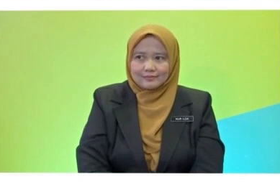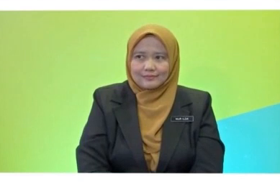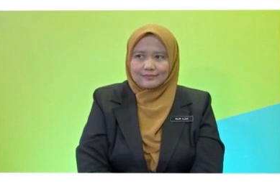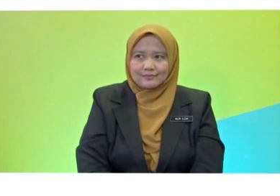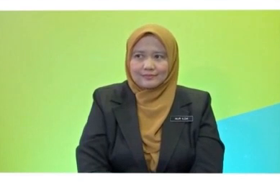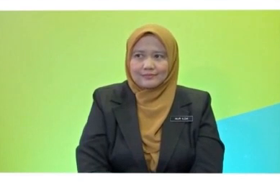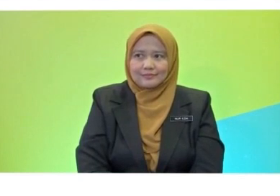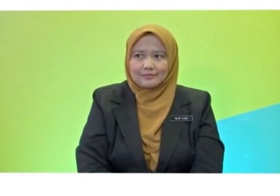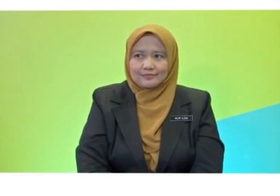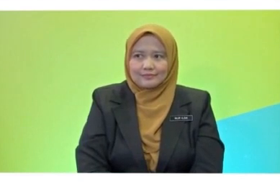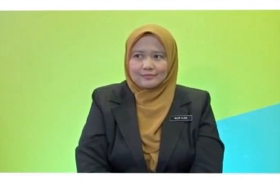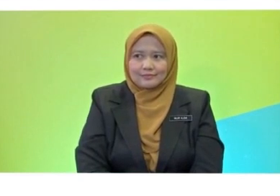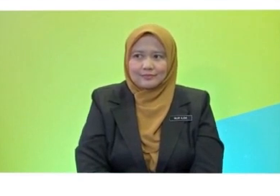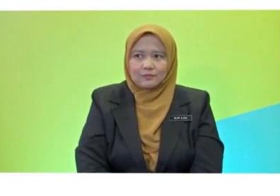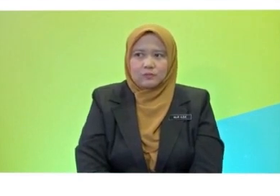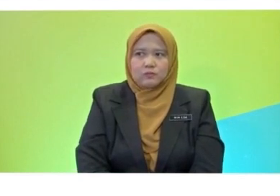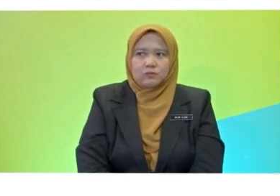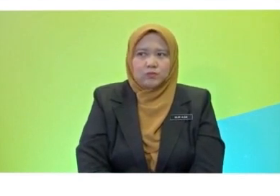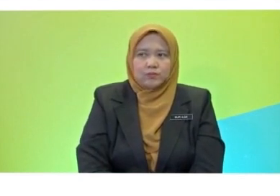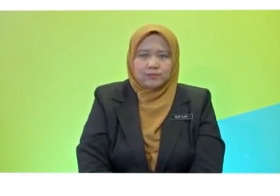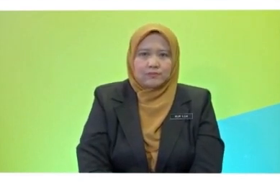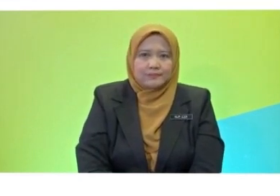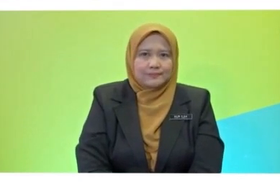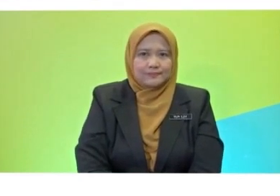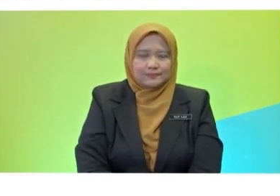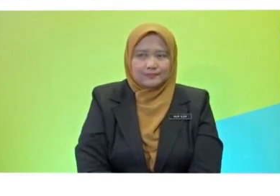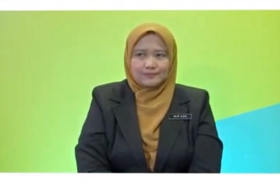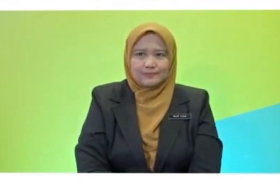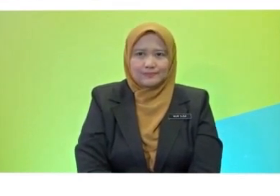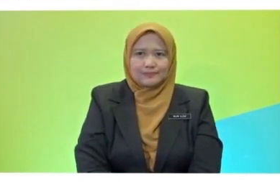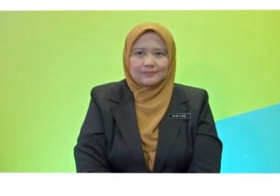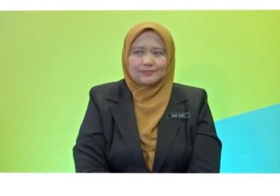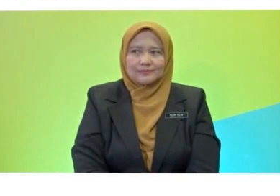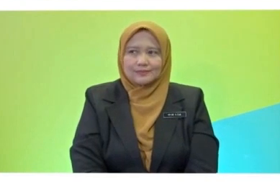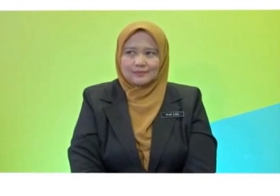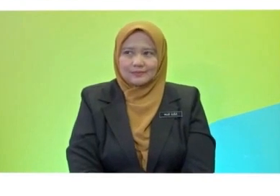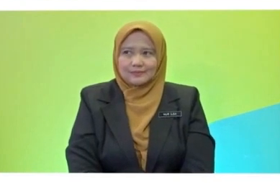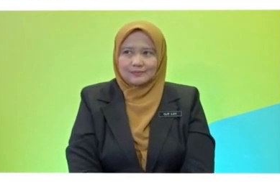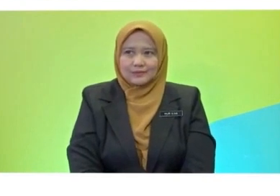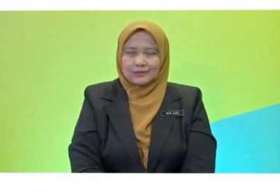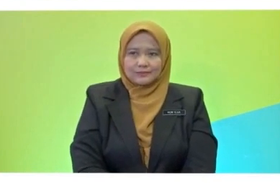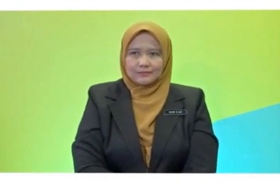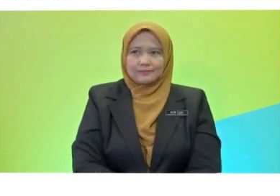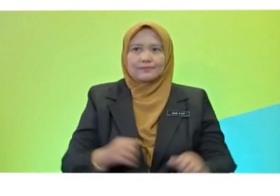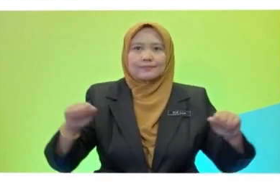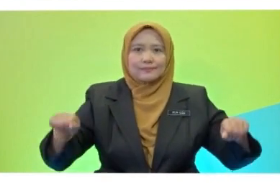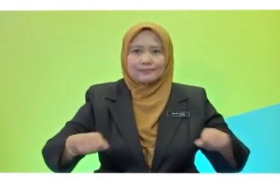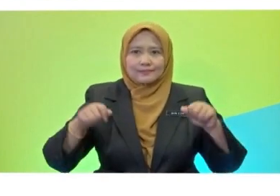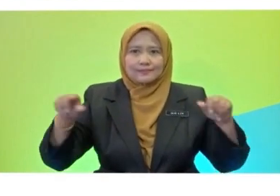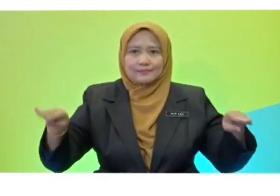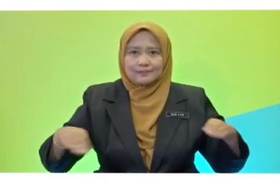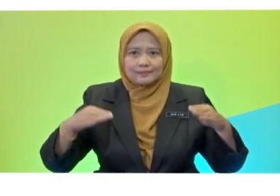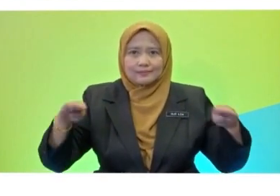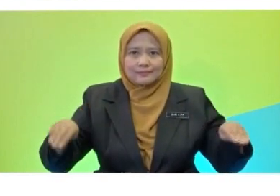the verbs. Aaron, your word is... Bake. Bake. Okay, Aaron,